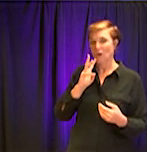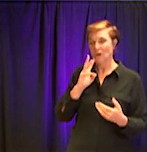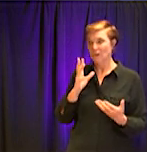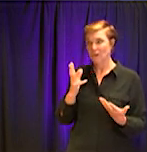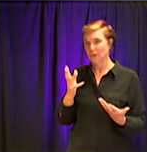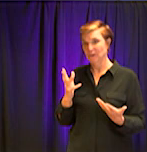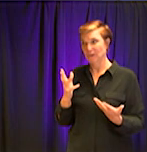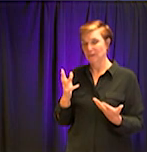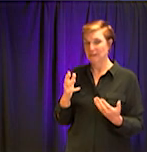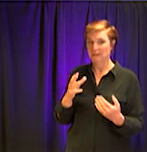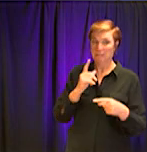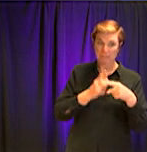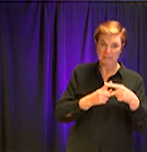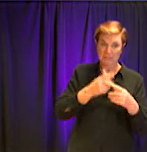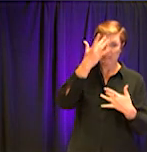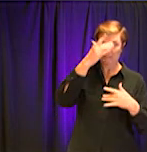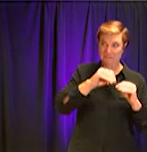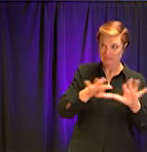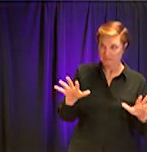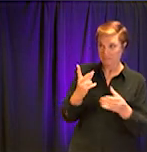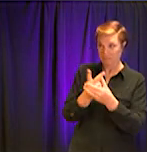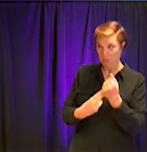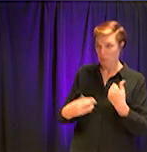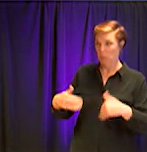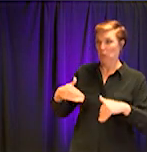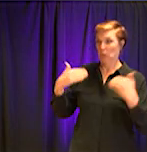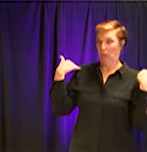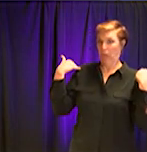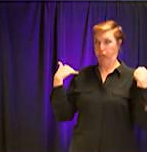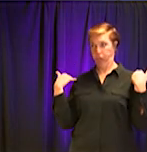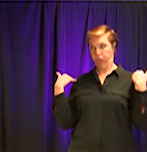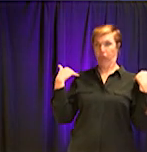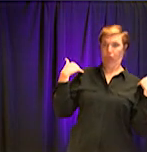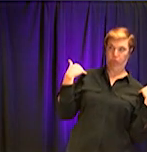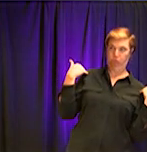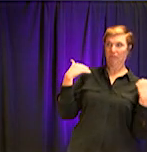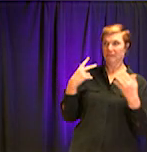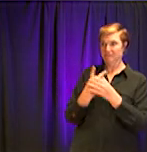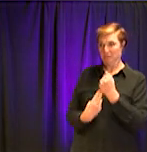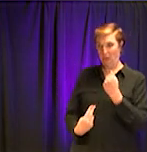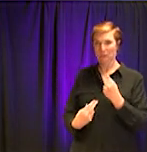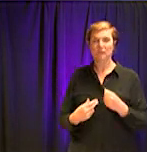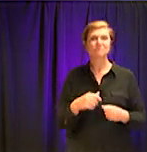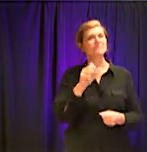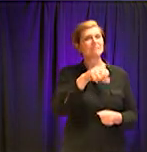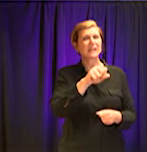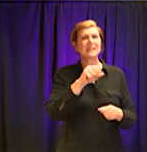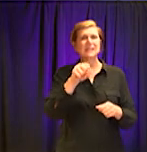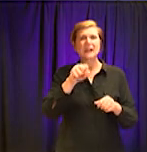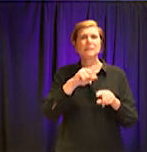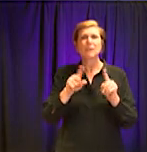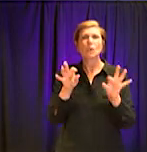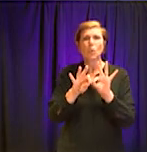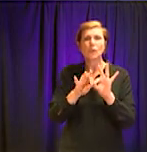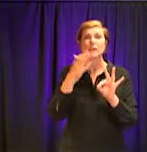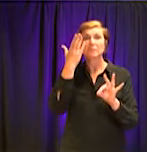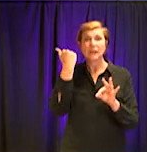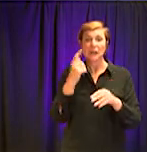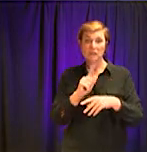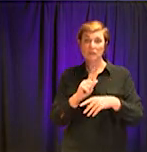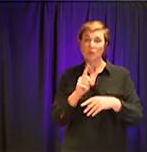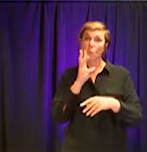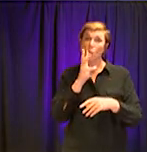and also this project. But ultimately, it's going to tremendously improve the quality of registering water